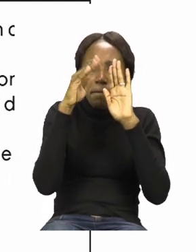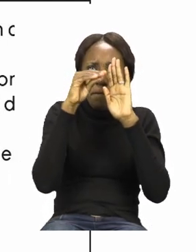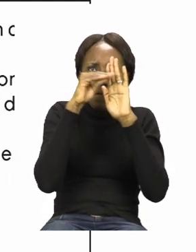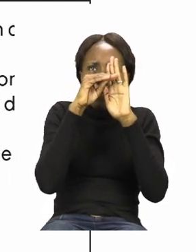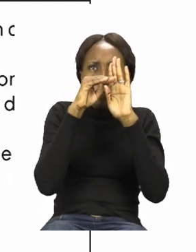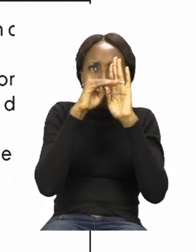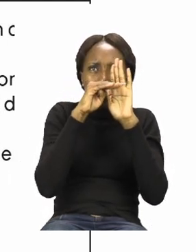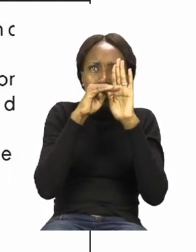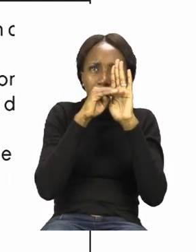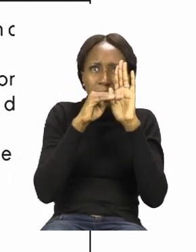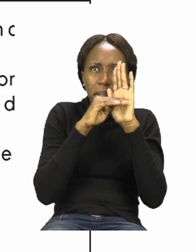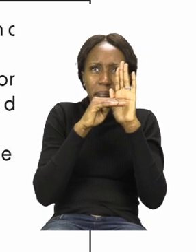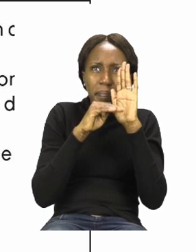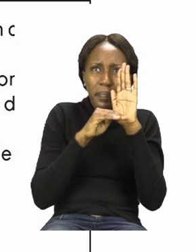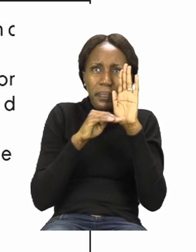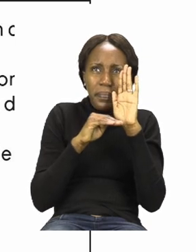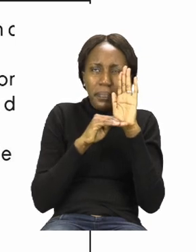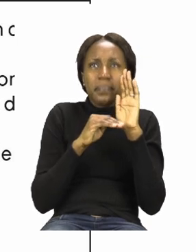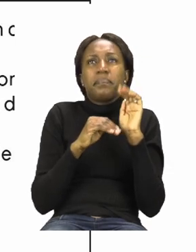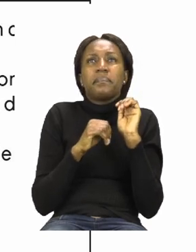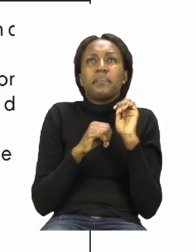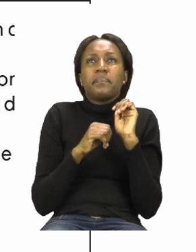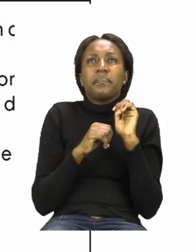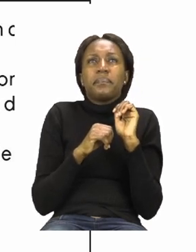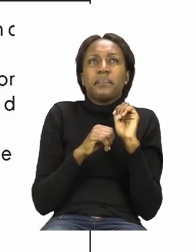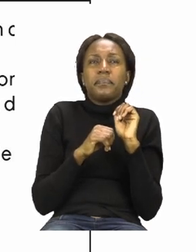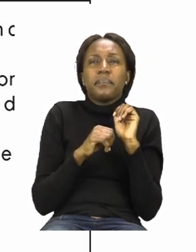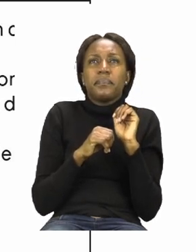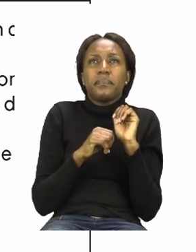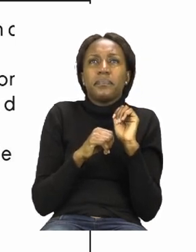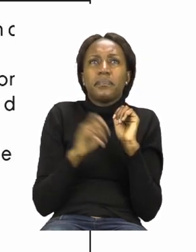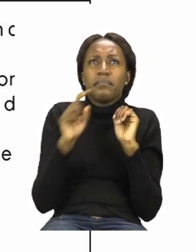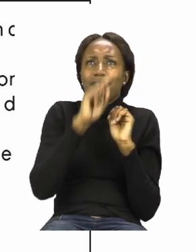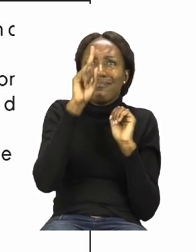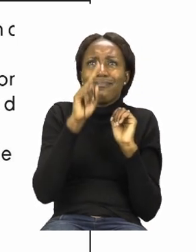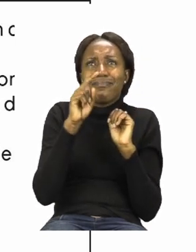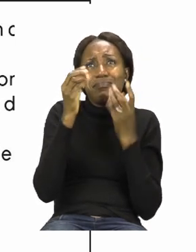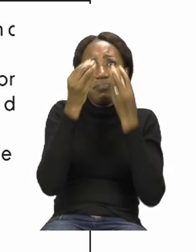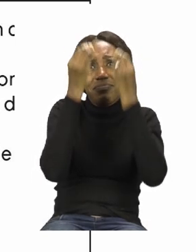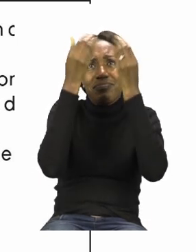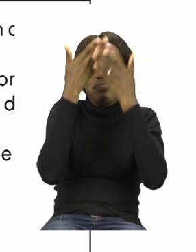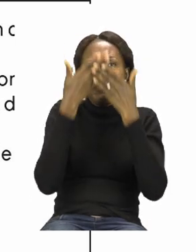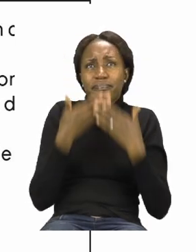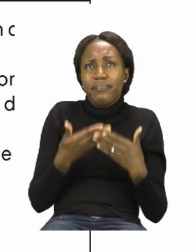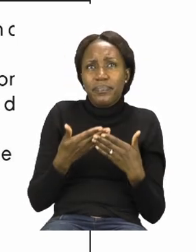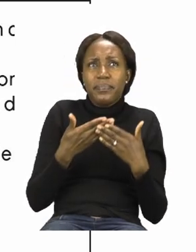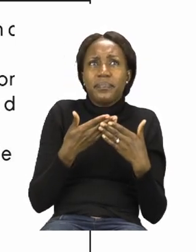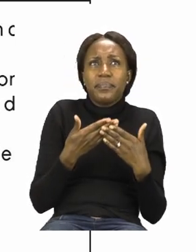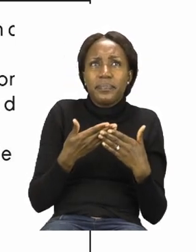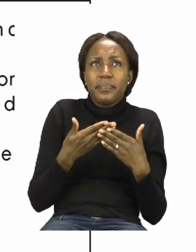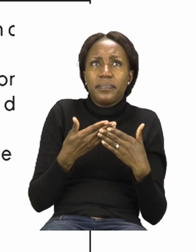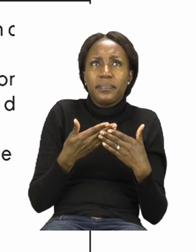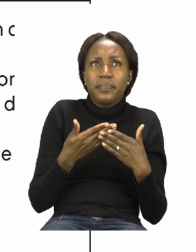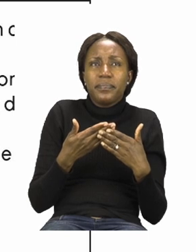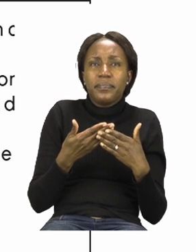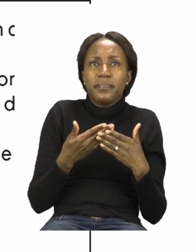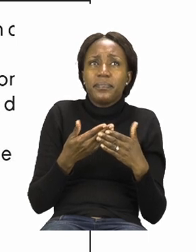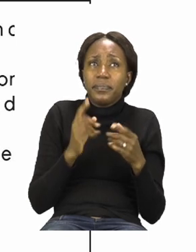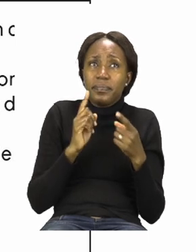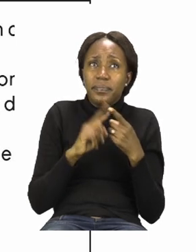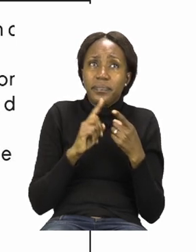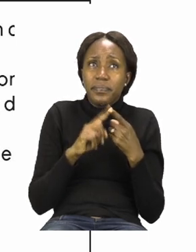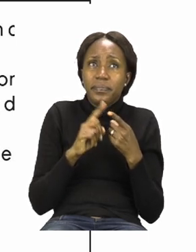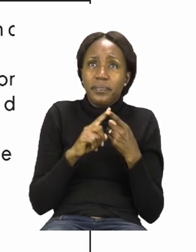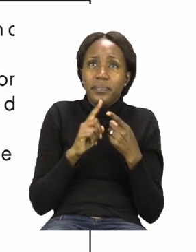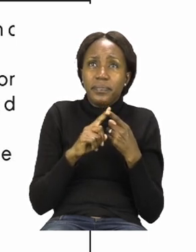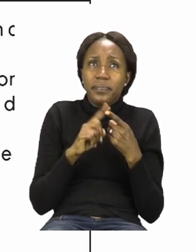do after we read the instructions please ask an adult to read for you. So the first thing that you are